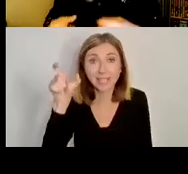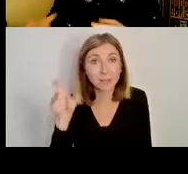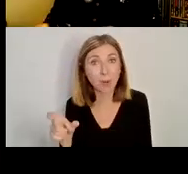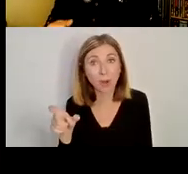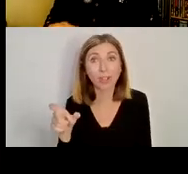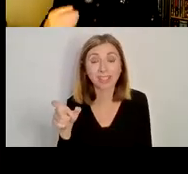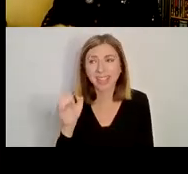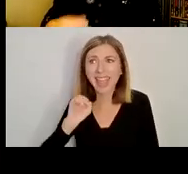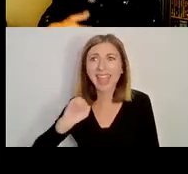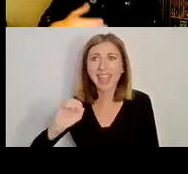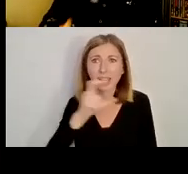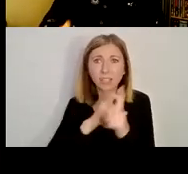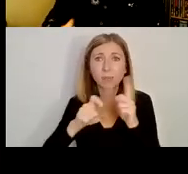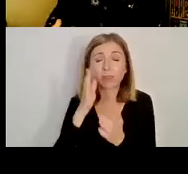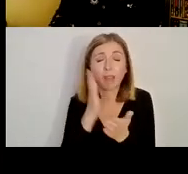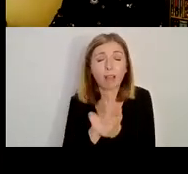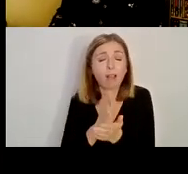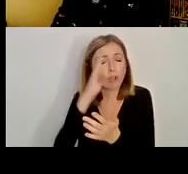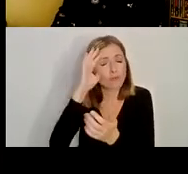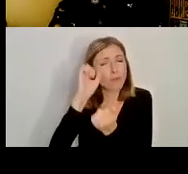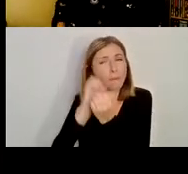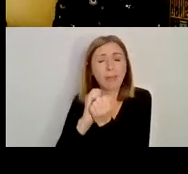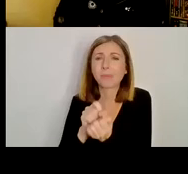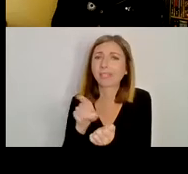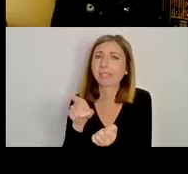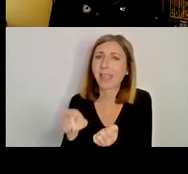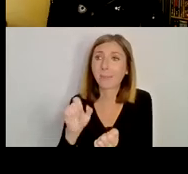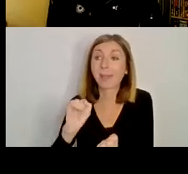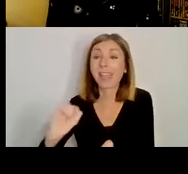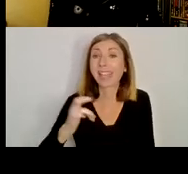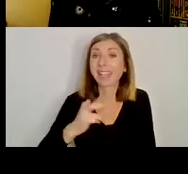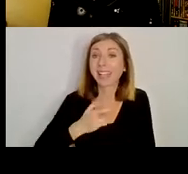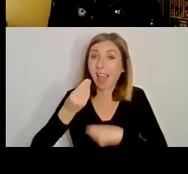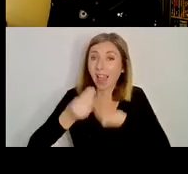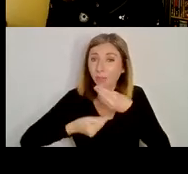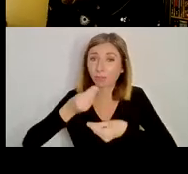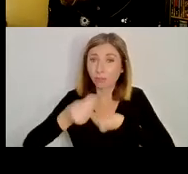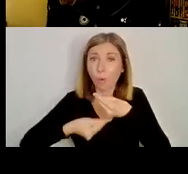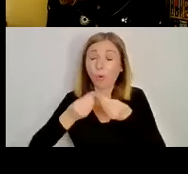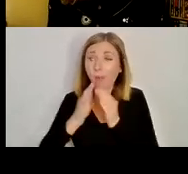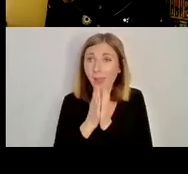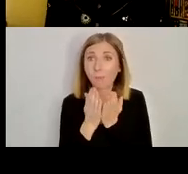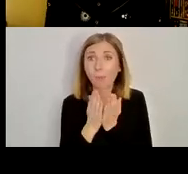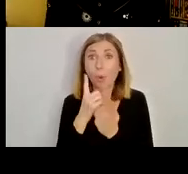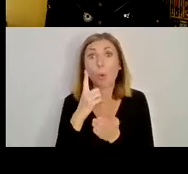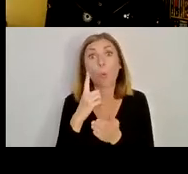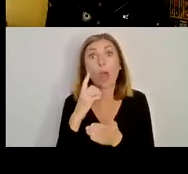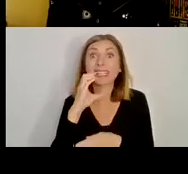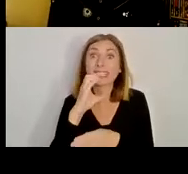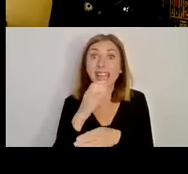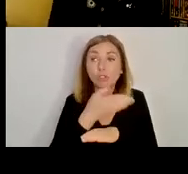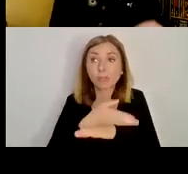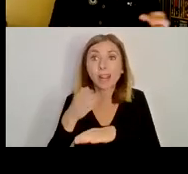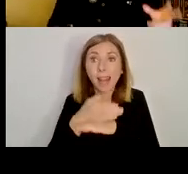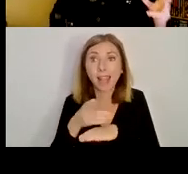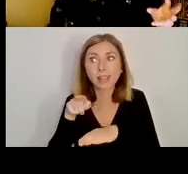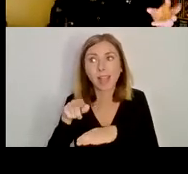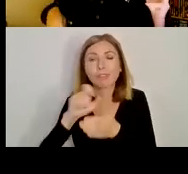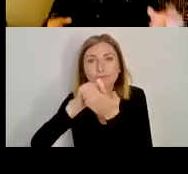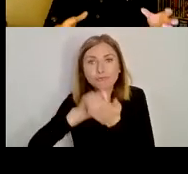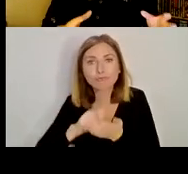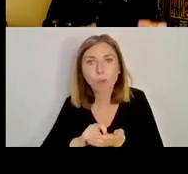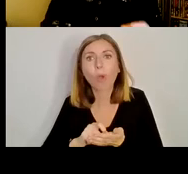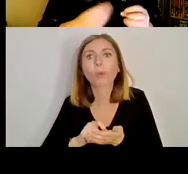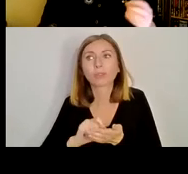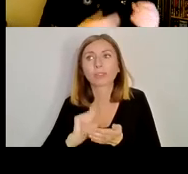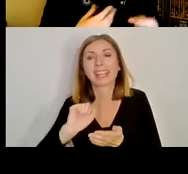and one of the reasons that the biography we have is Columbo, a life that's written a century later by another abbot of Iona,